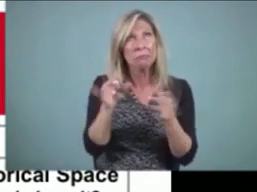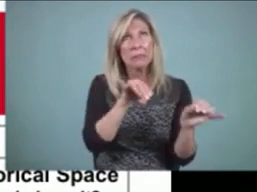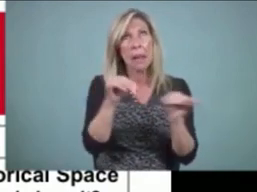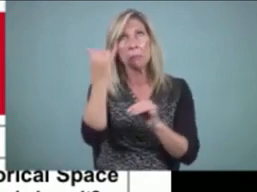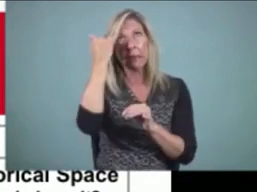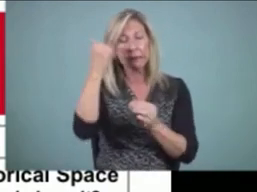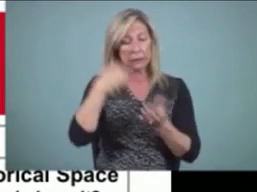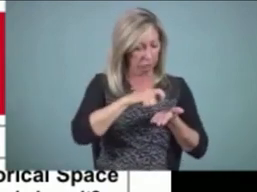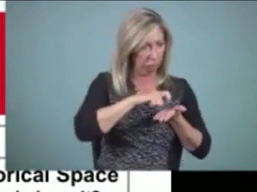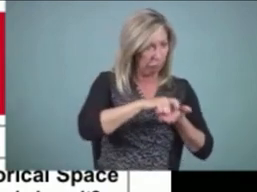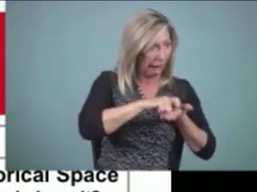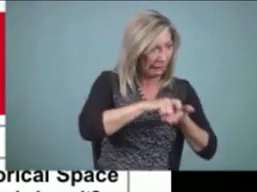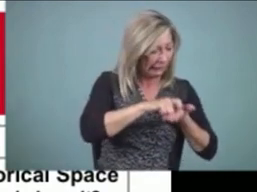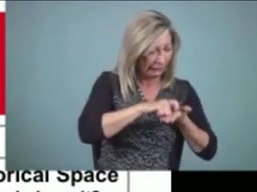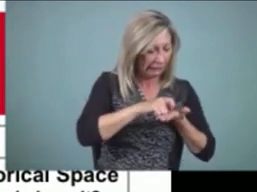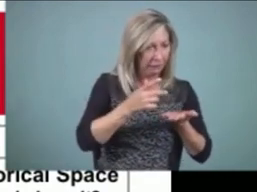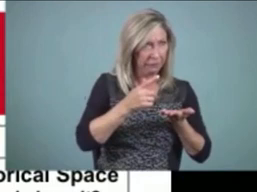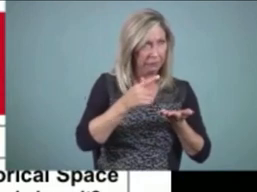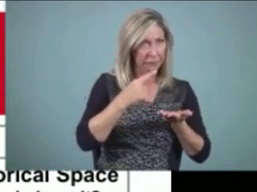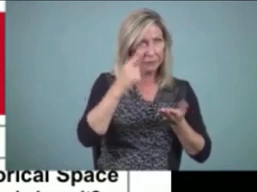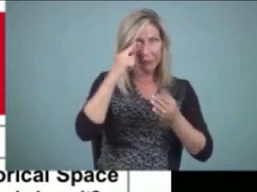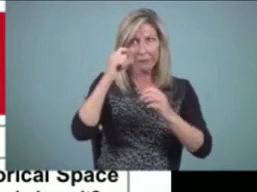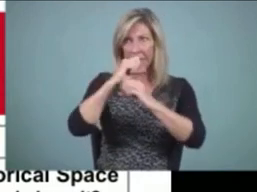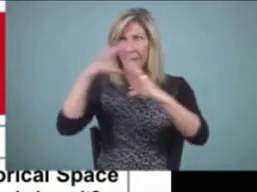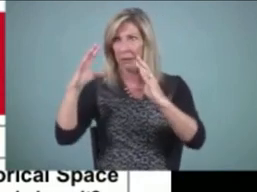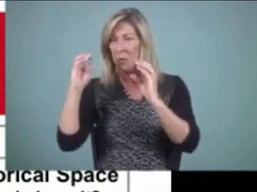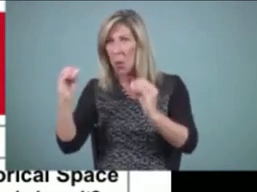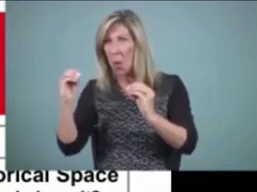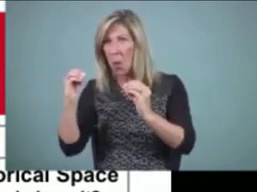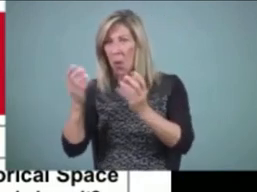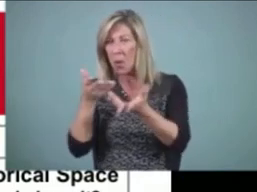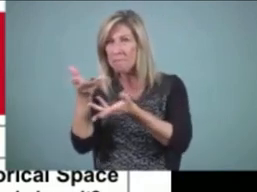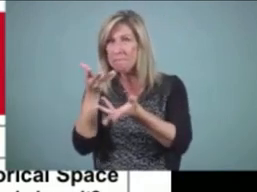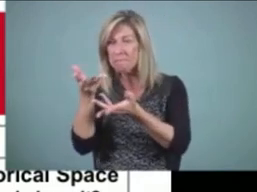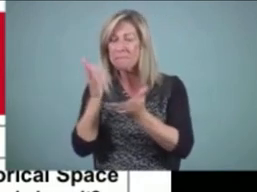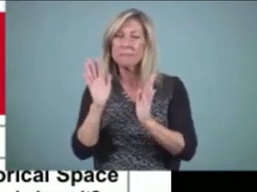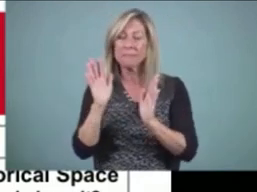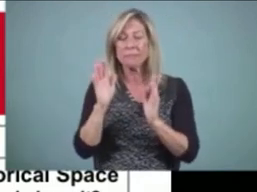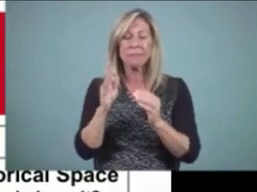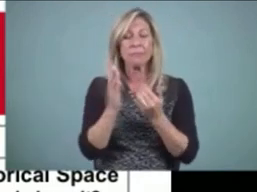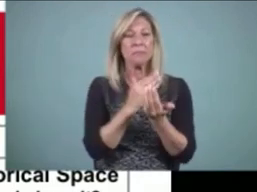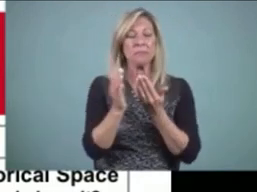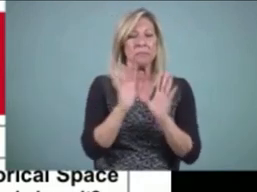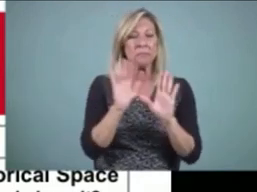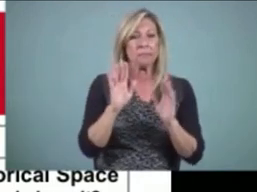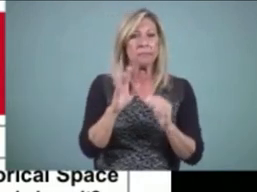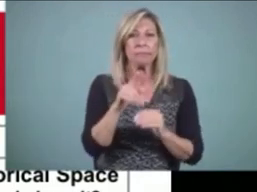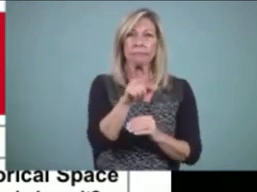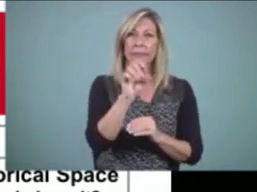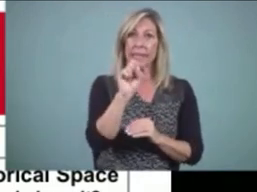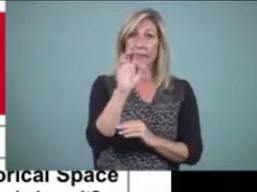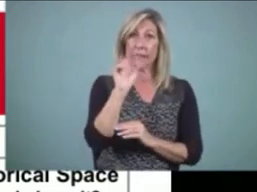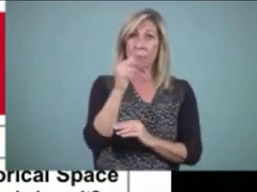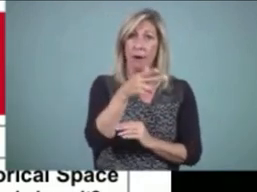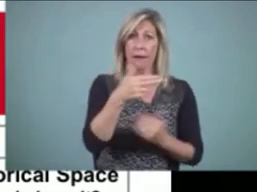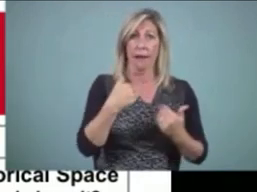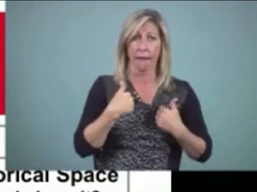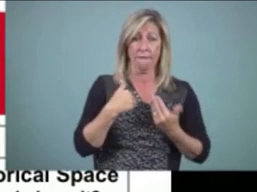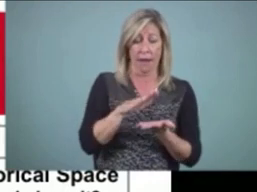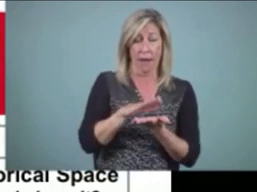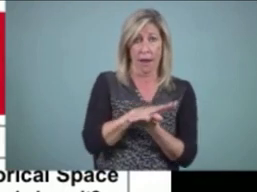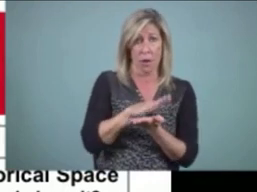interlocutors in front of me. That Sarah has a handout so that any of the references I make,